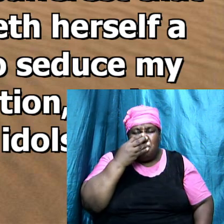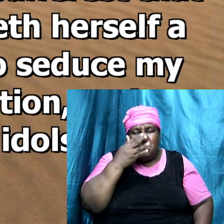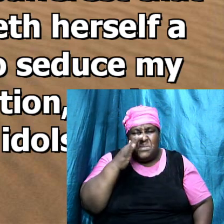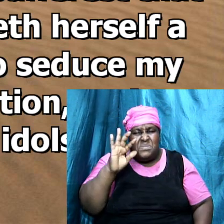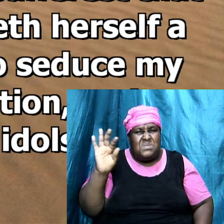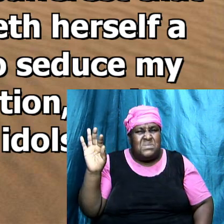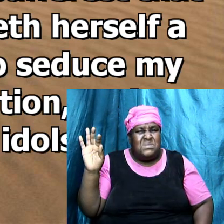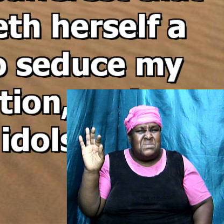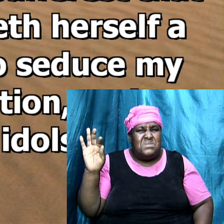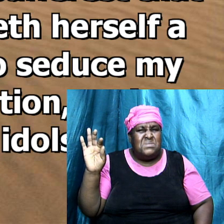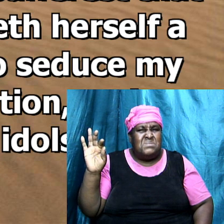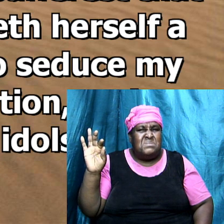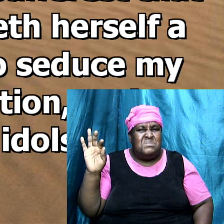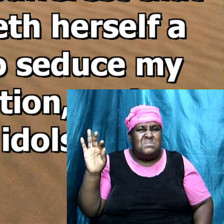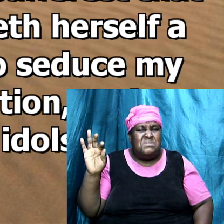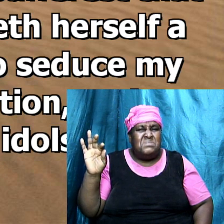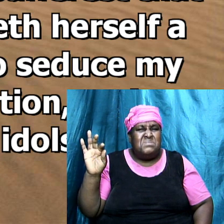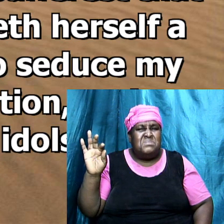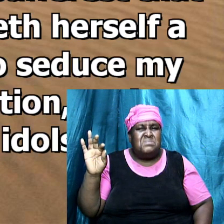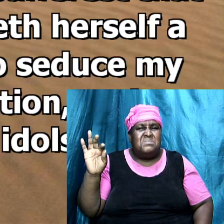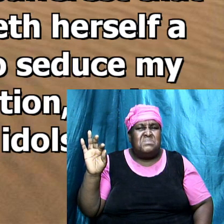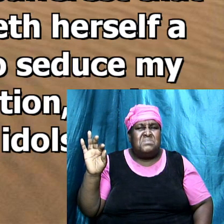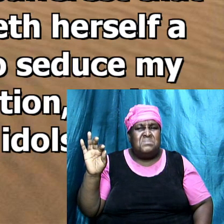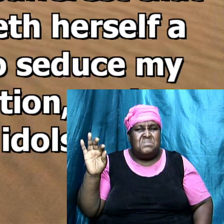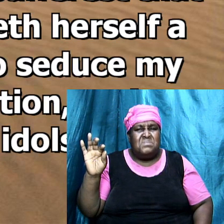and it's your body that I'm talking about